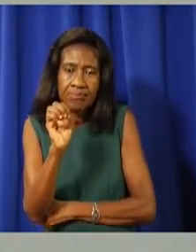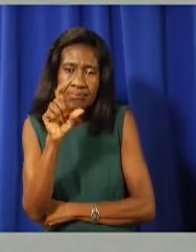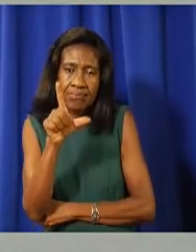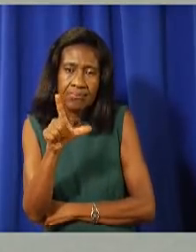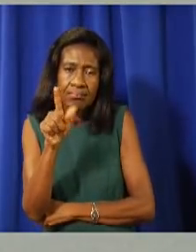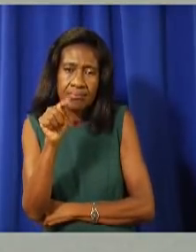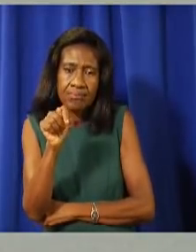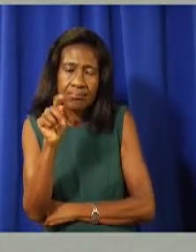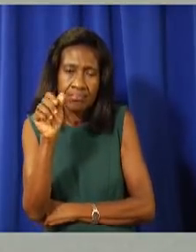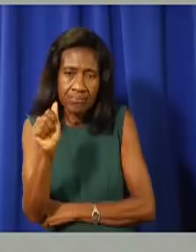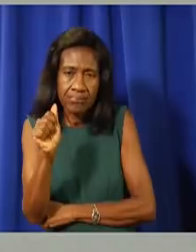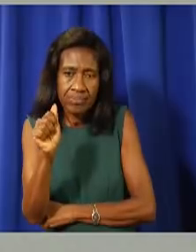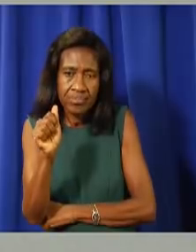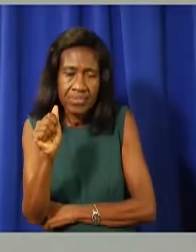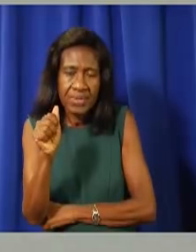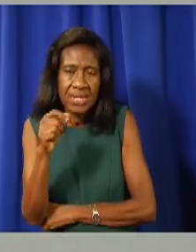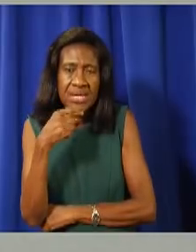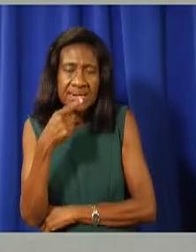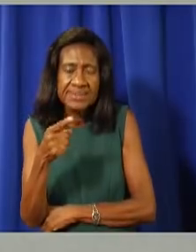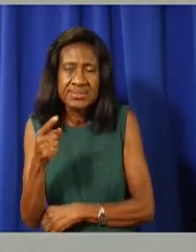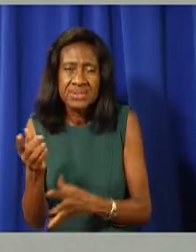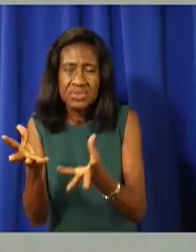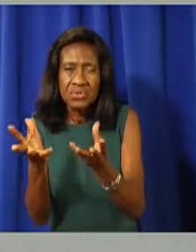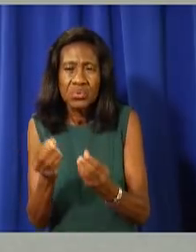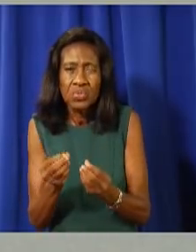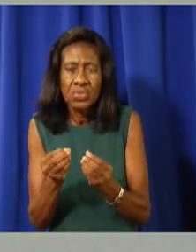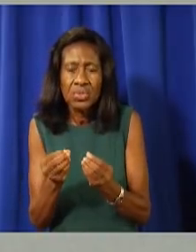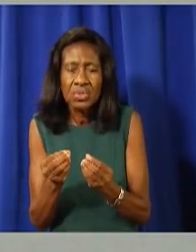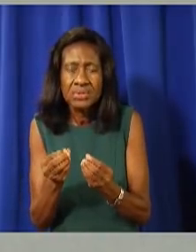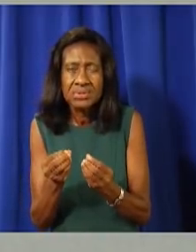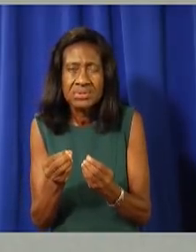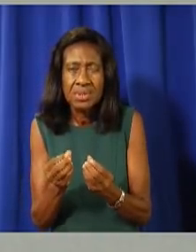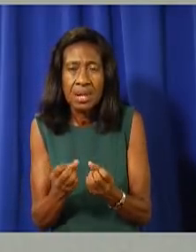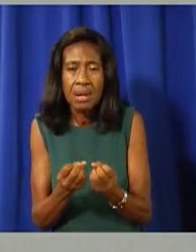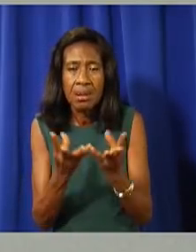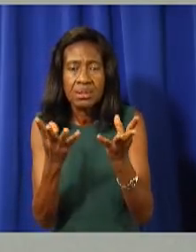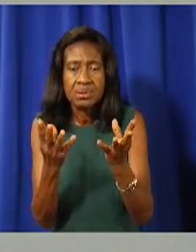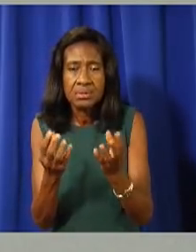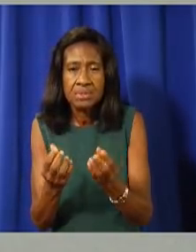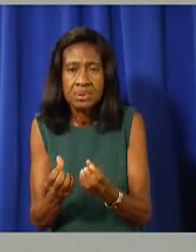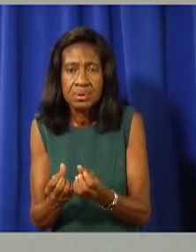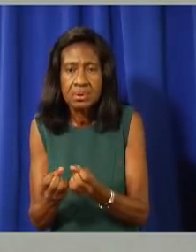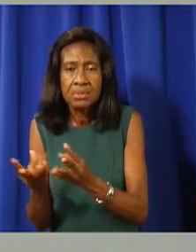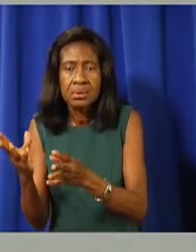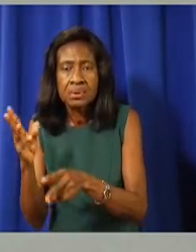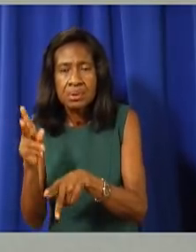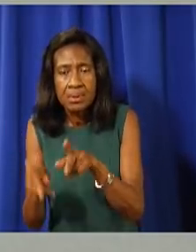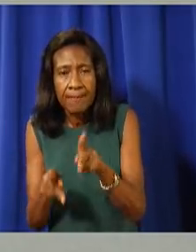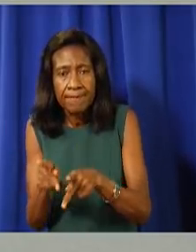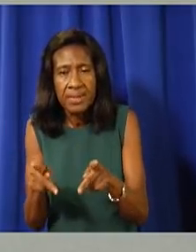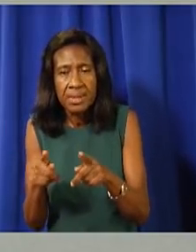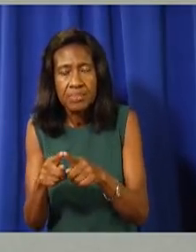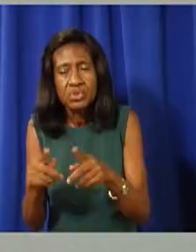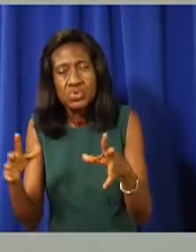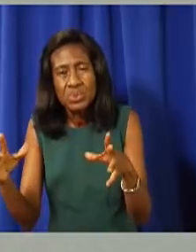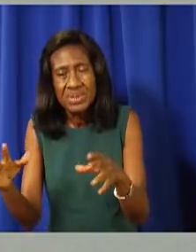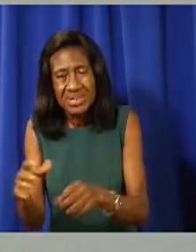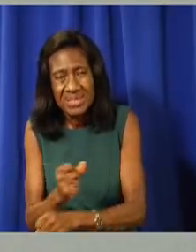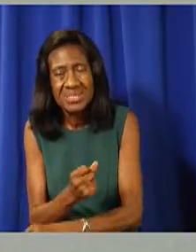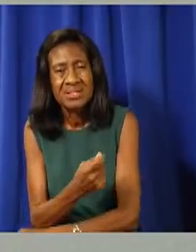we really want to get as many people vaccinated as possible. Uh, so, you know, if, if we are,